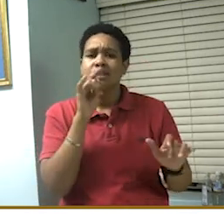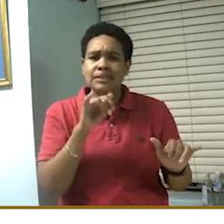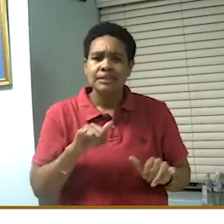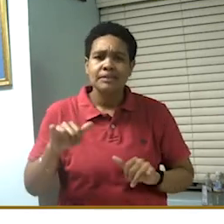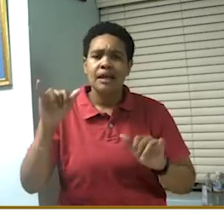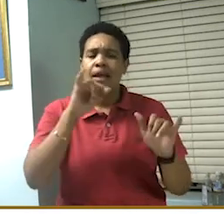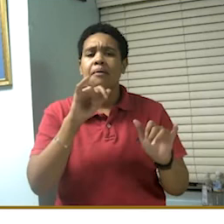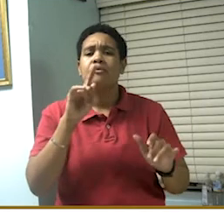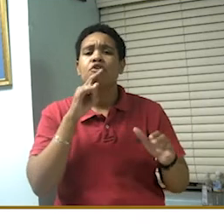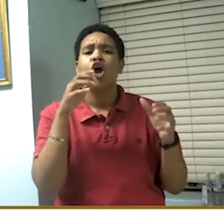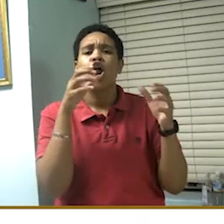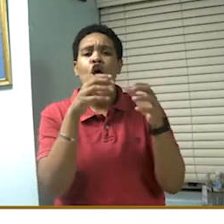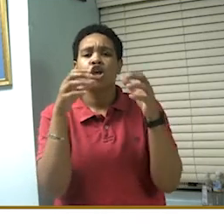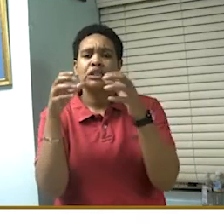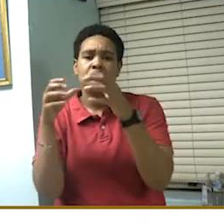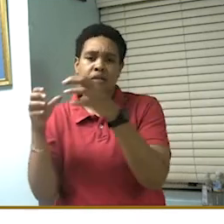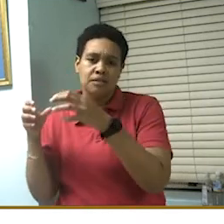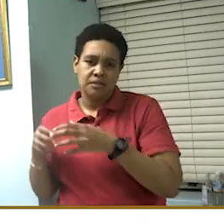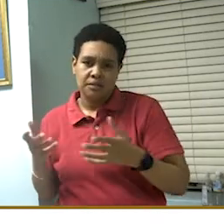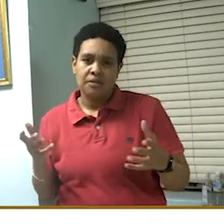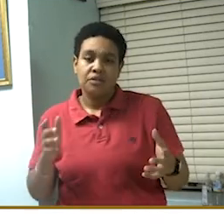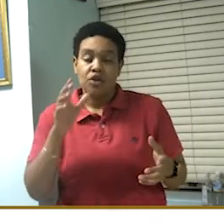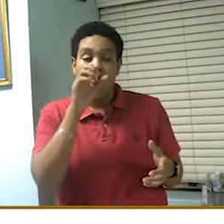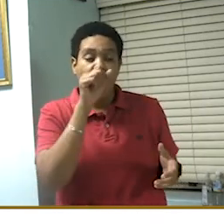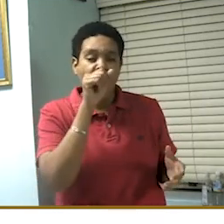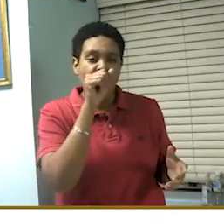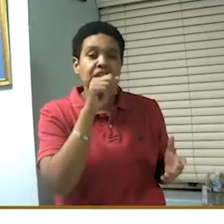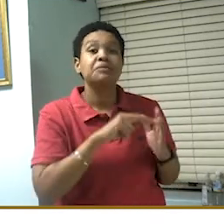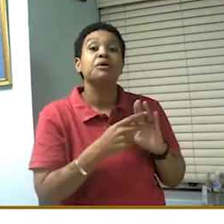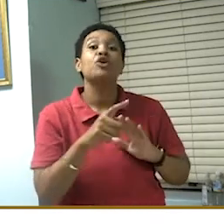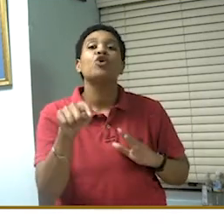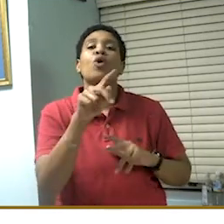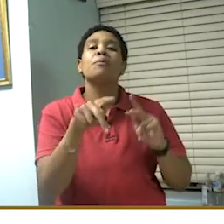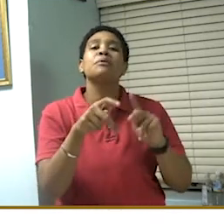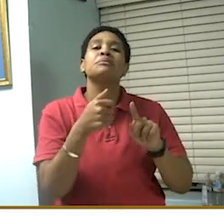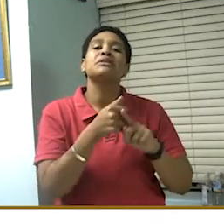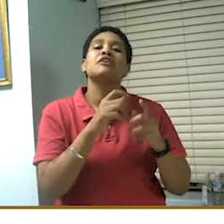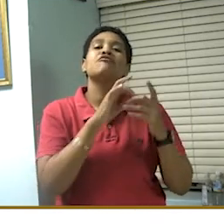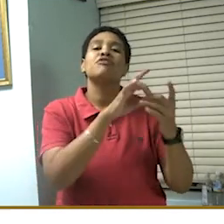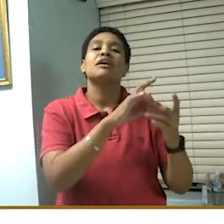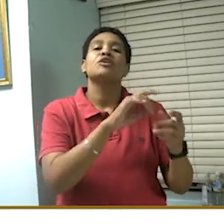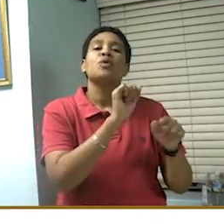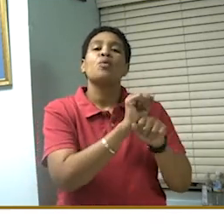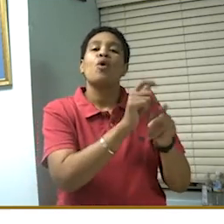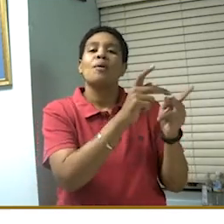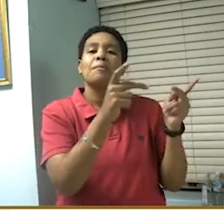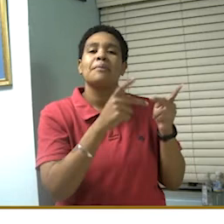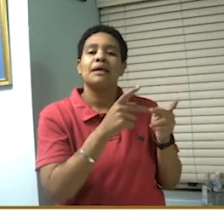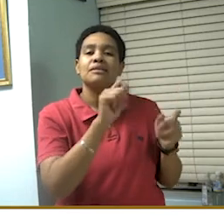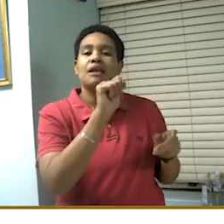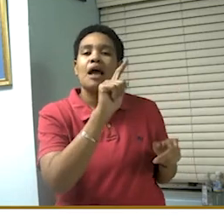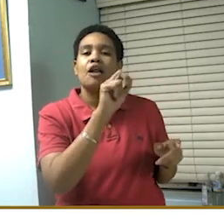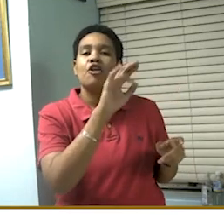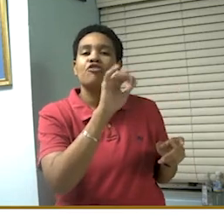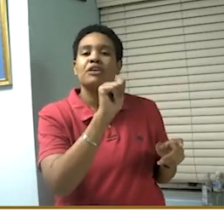are the clusters of cases. So, that orange would be those persons related to the workplace cluster.